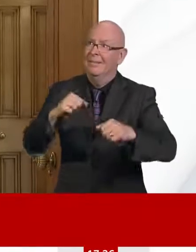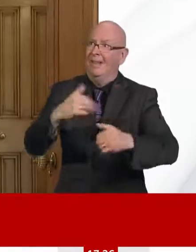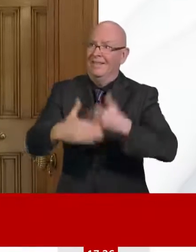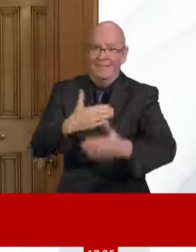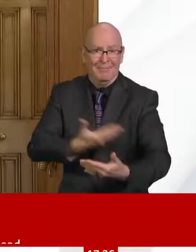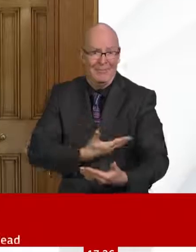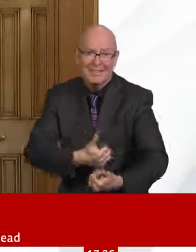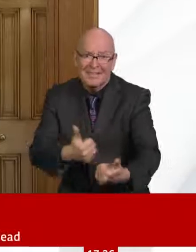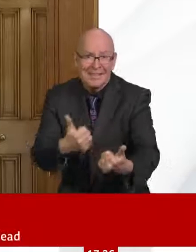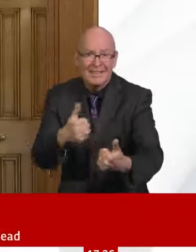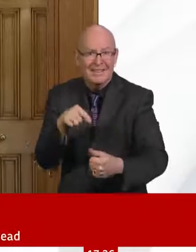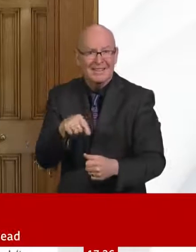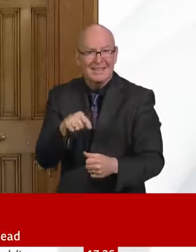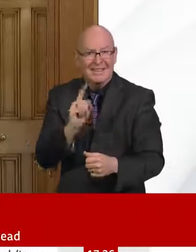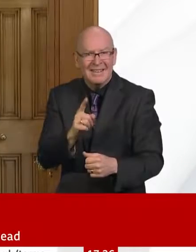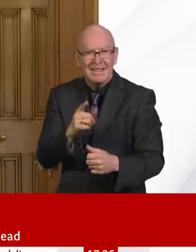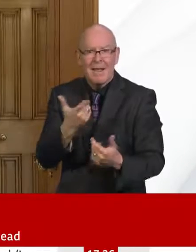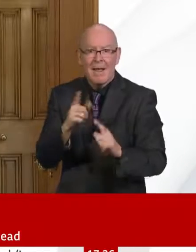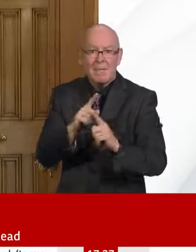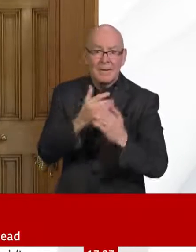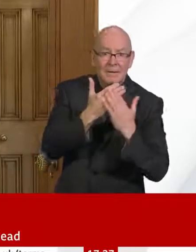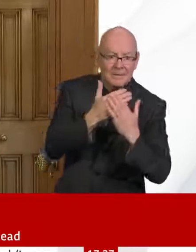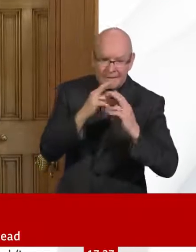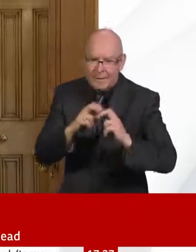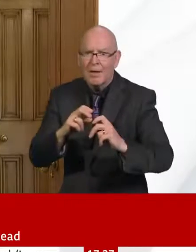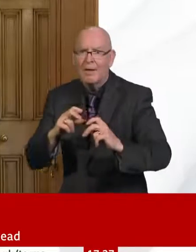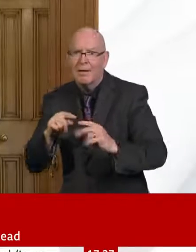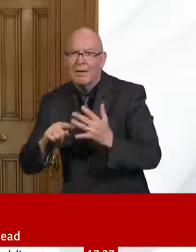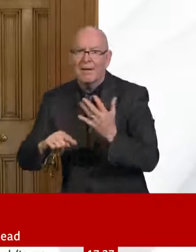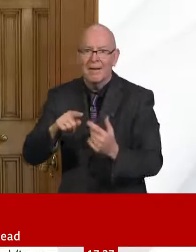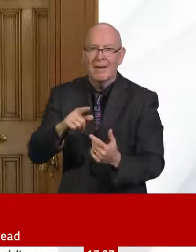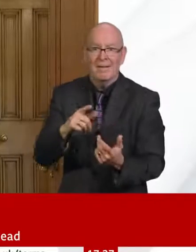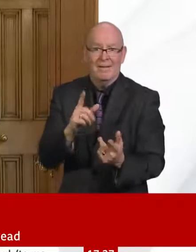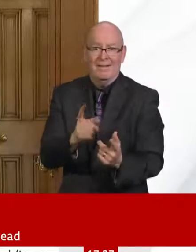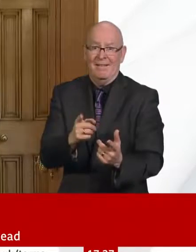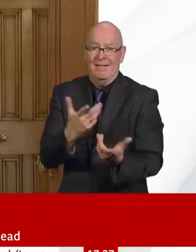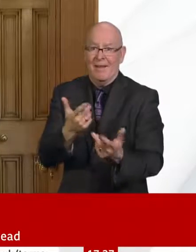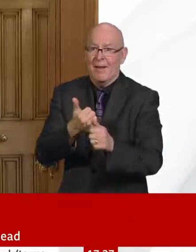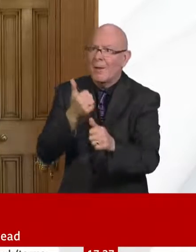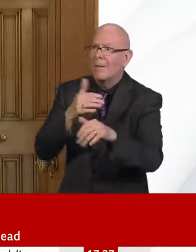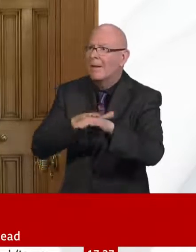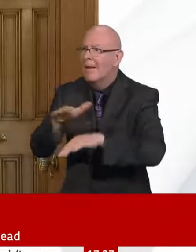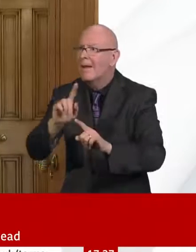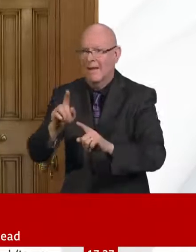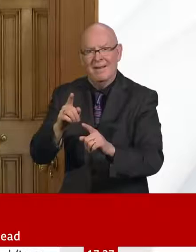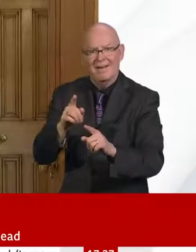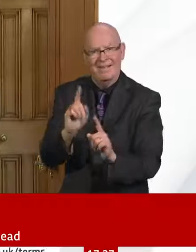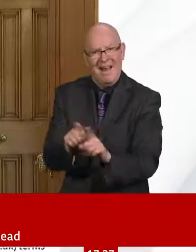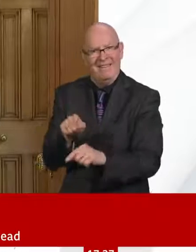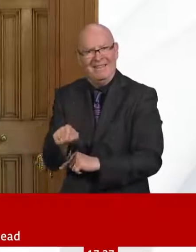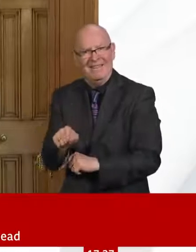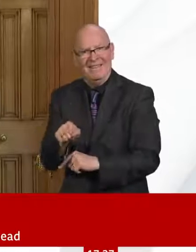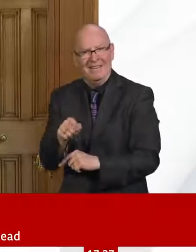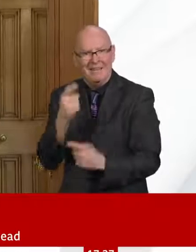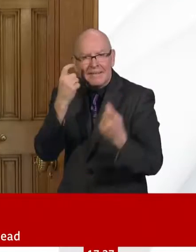if you're young and entering the labour market, I want you to look forward and see opportunity and hope for your future. And I'm confident that we will be able to